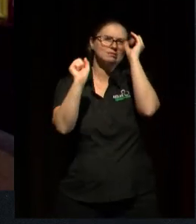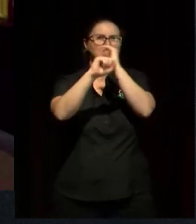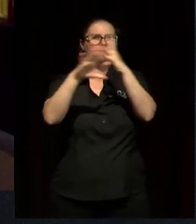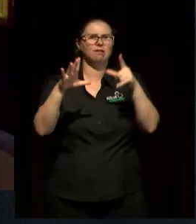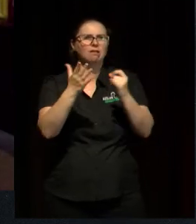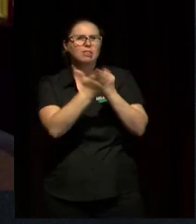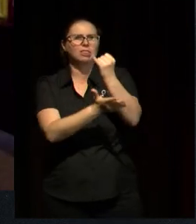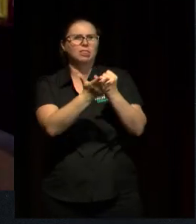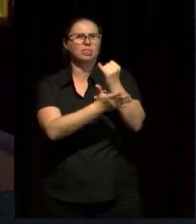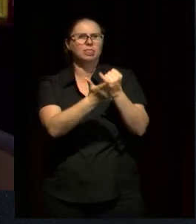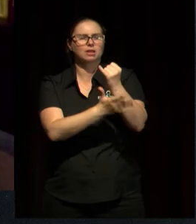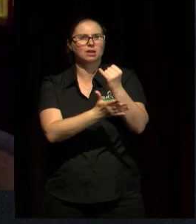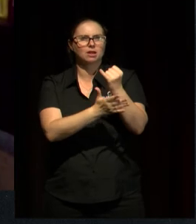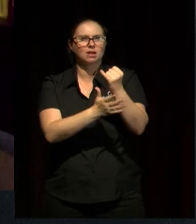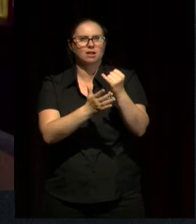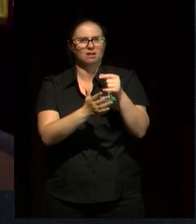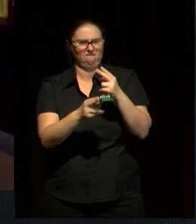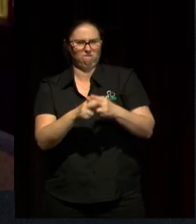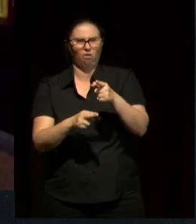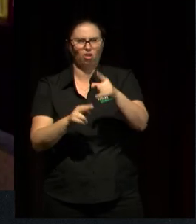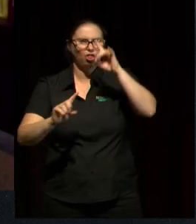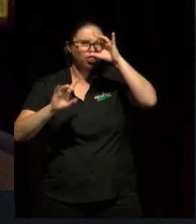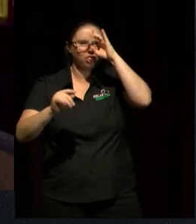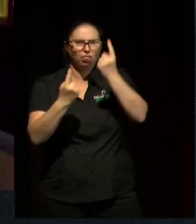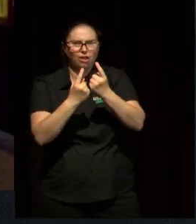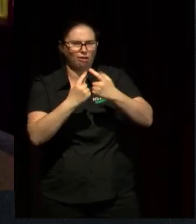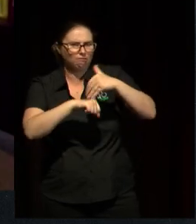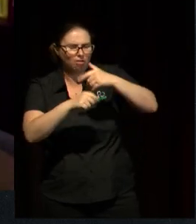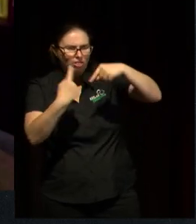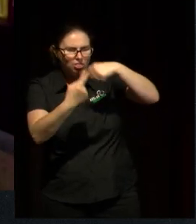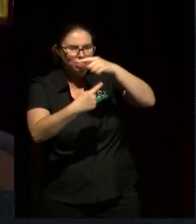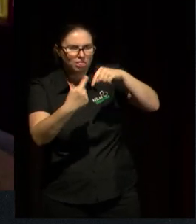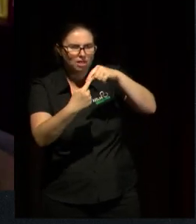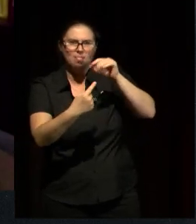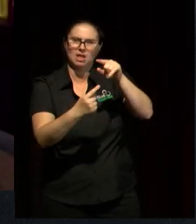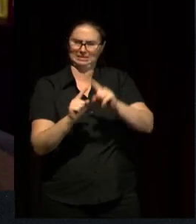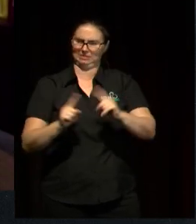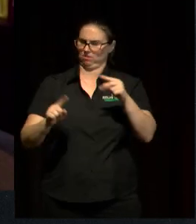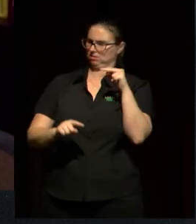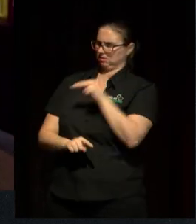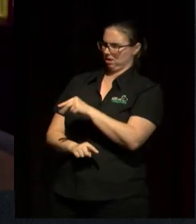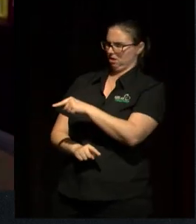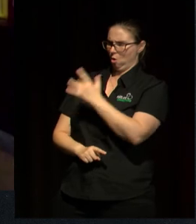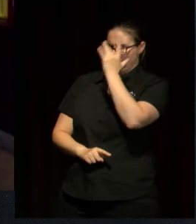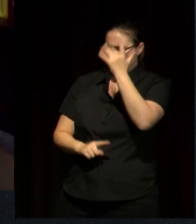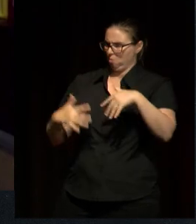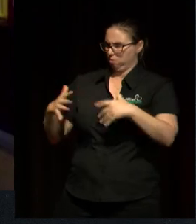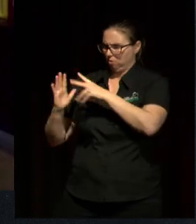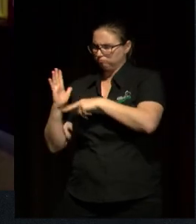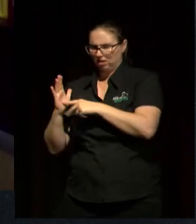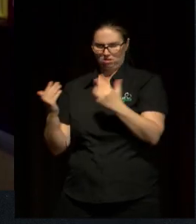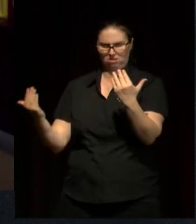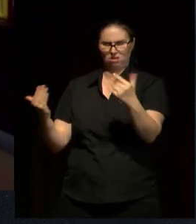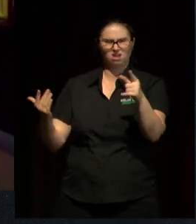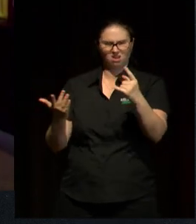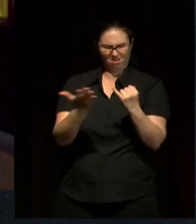doing those things. And yet they're derided when they do those things as well. Right. So, you know, you're kind of a bit damned if you do and damned if you don't, if you're a 15 year old girl